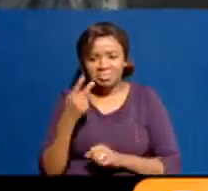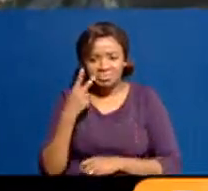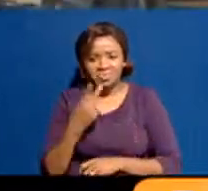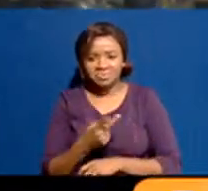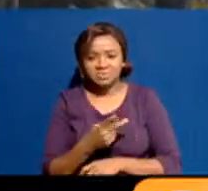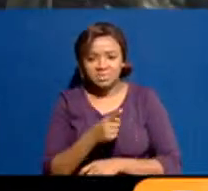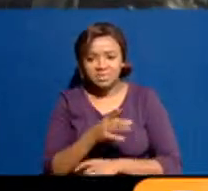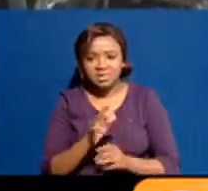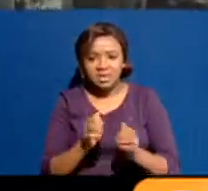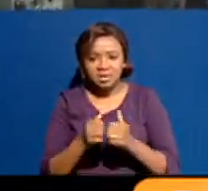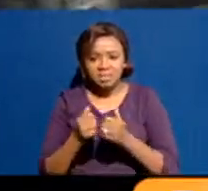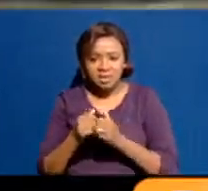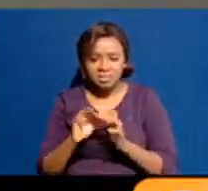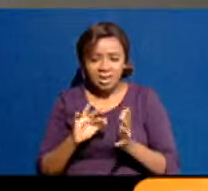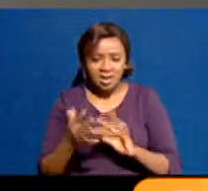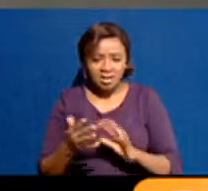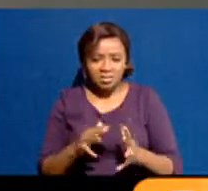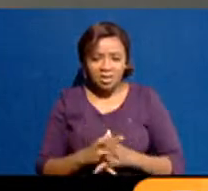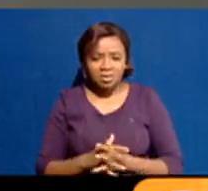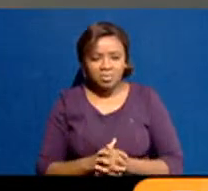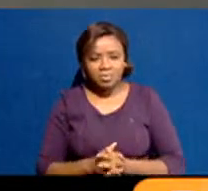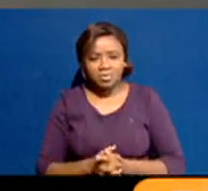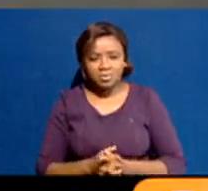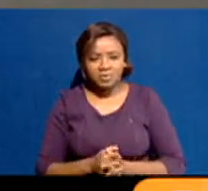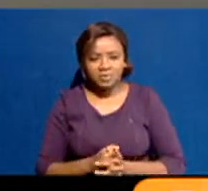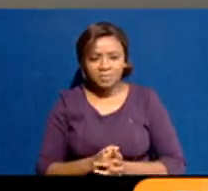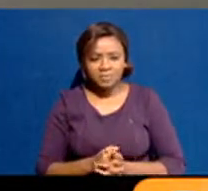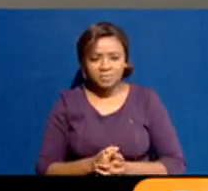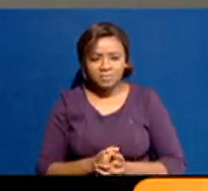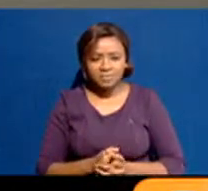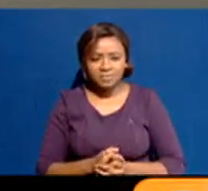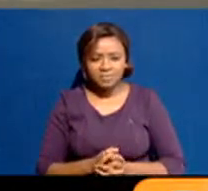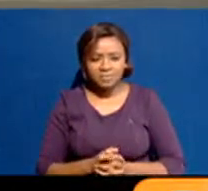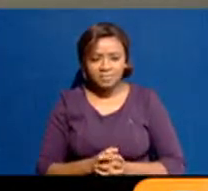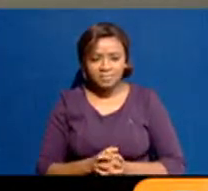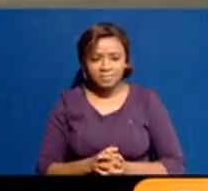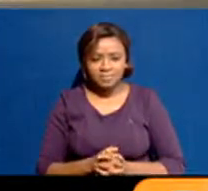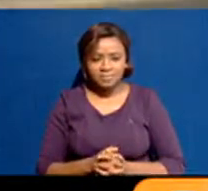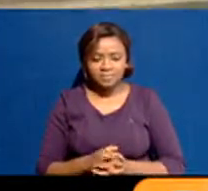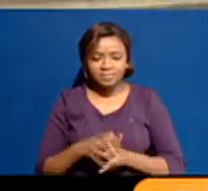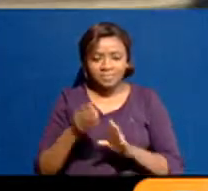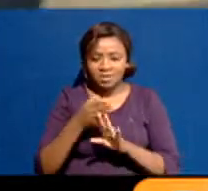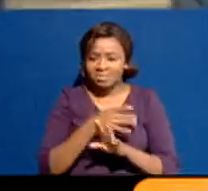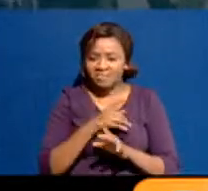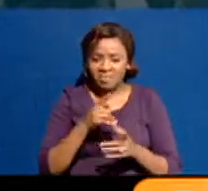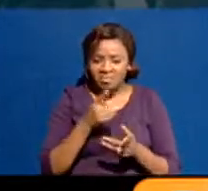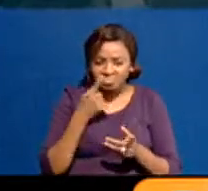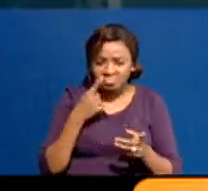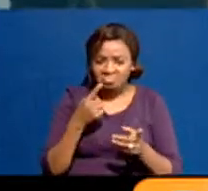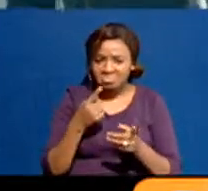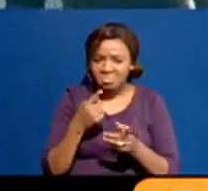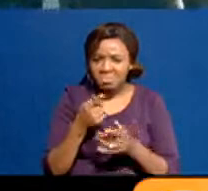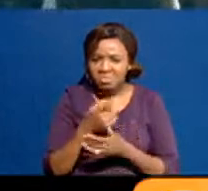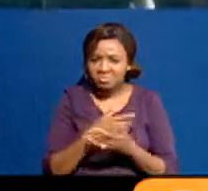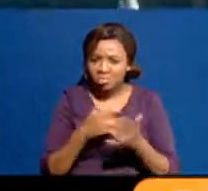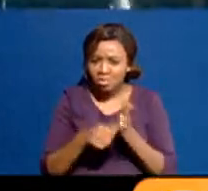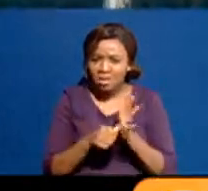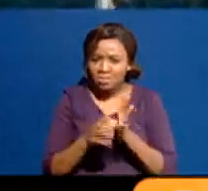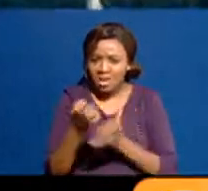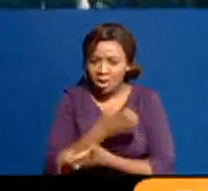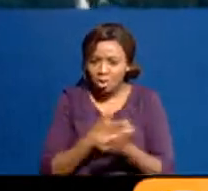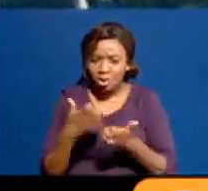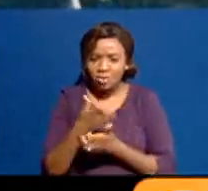You actually start seeing something that started off as an economic thing but you start seeing ethnic